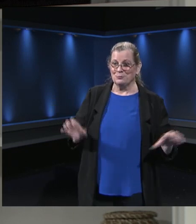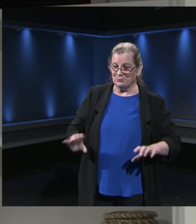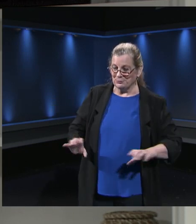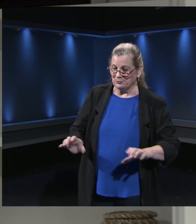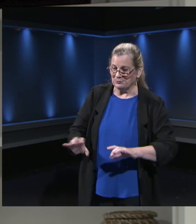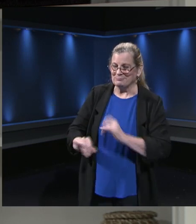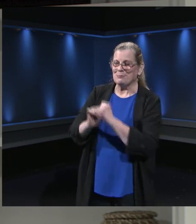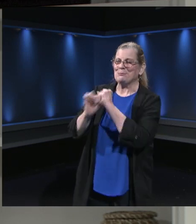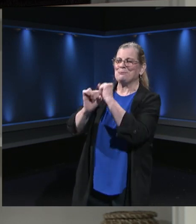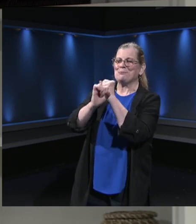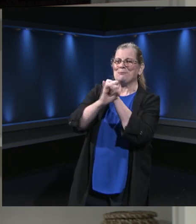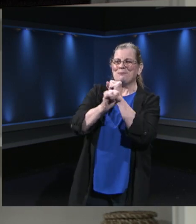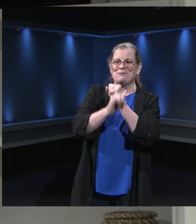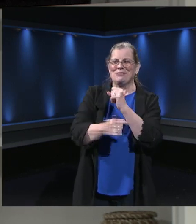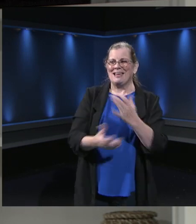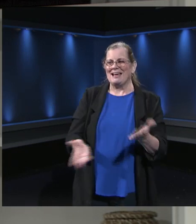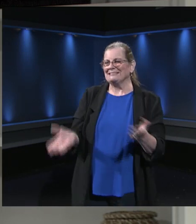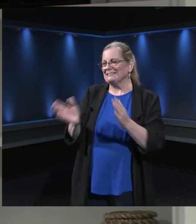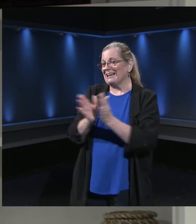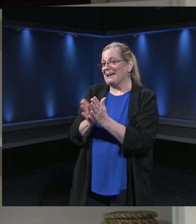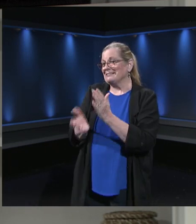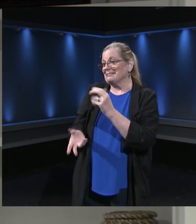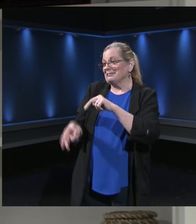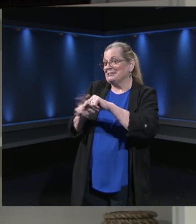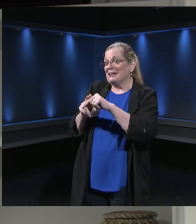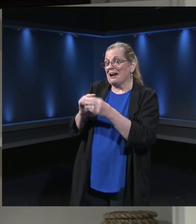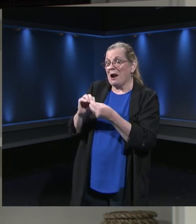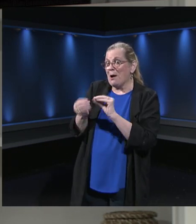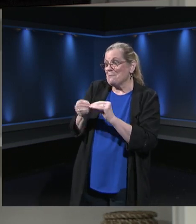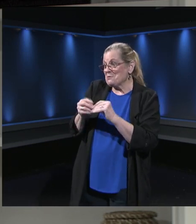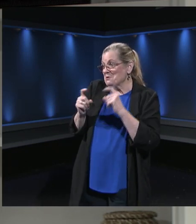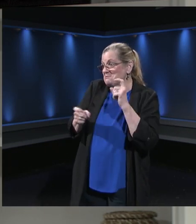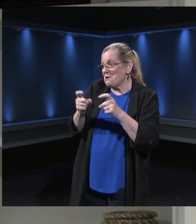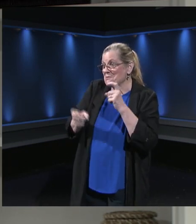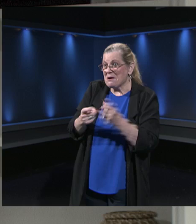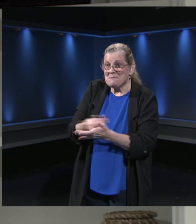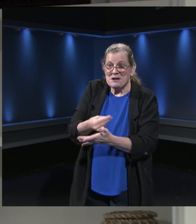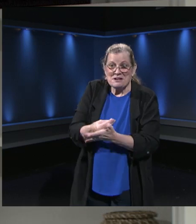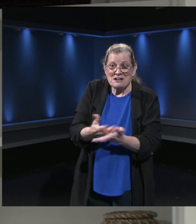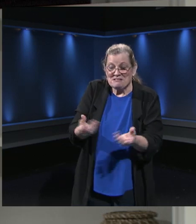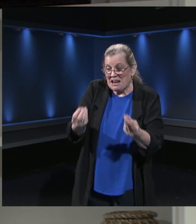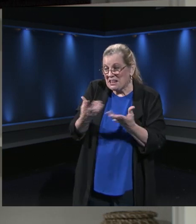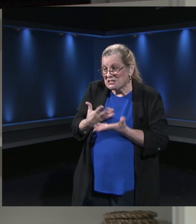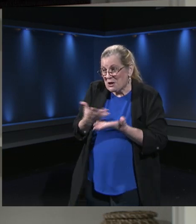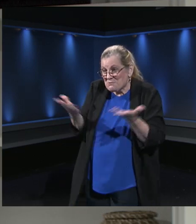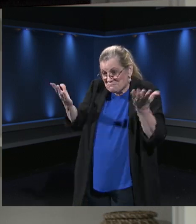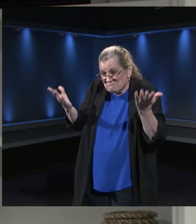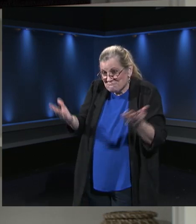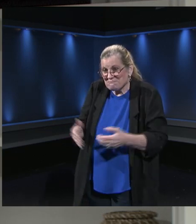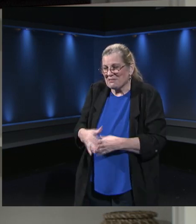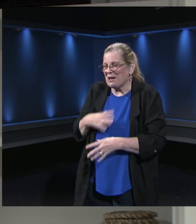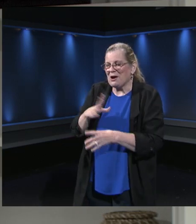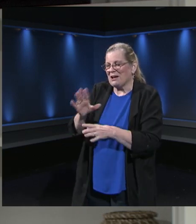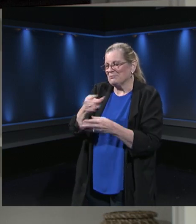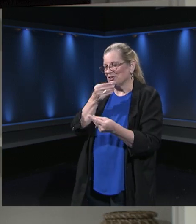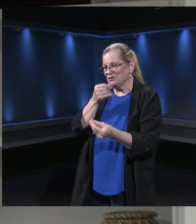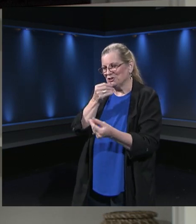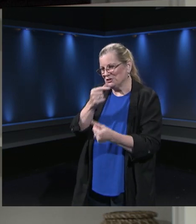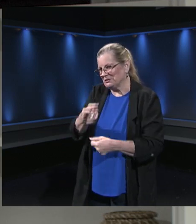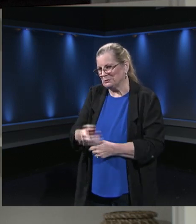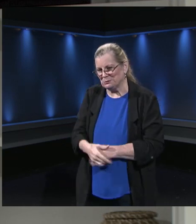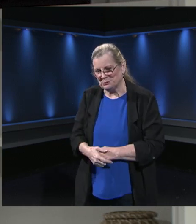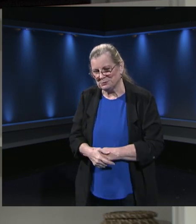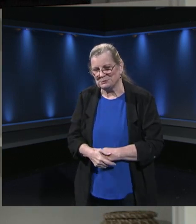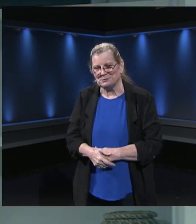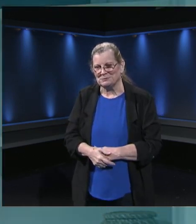number. Ask for technology help. And if you want to make a donation, just let us know. Let's take one more email. What's the